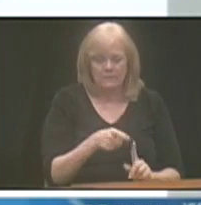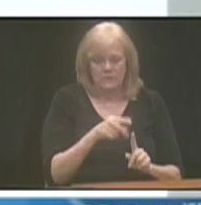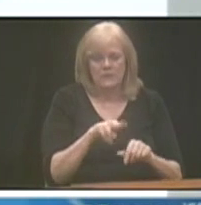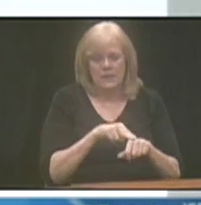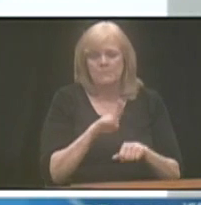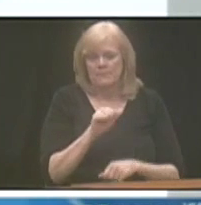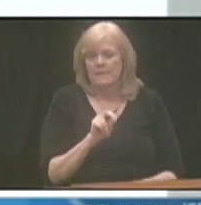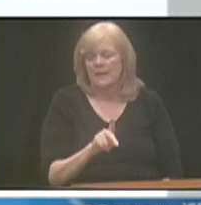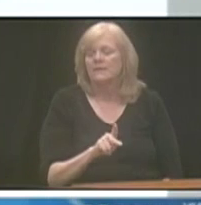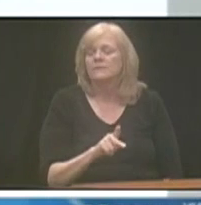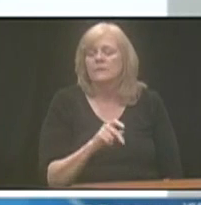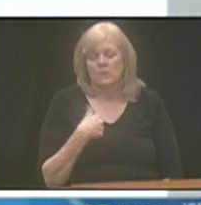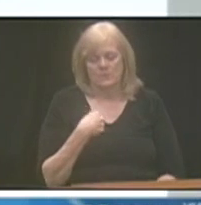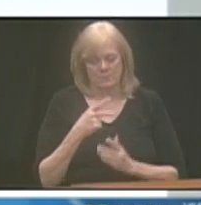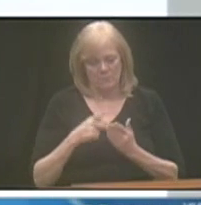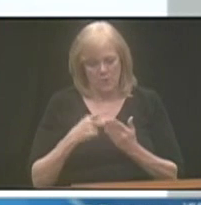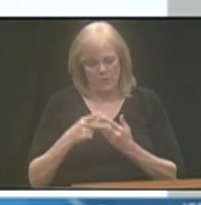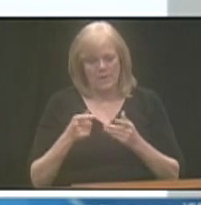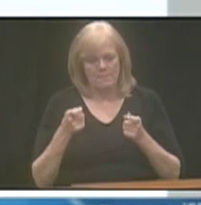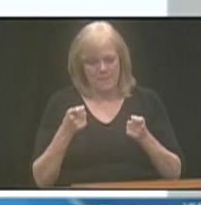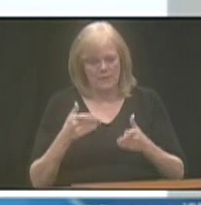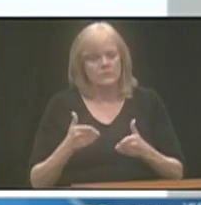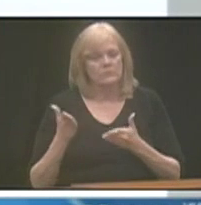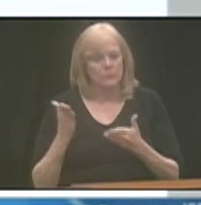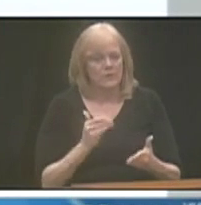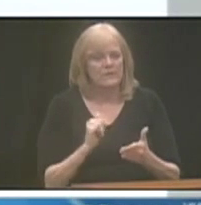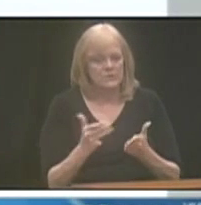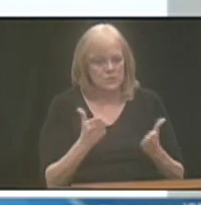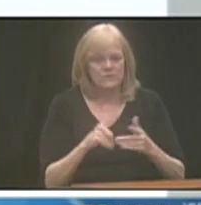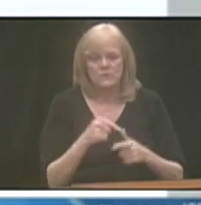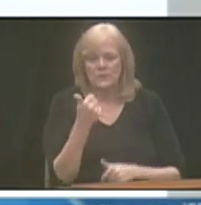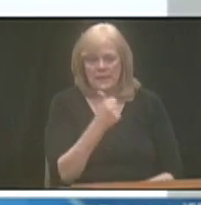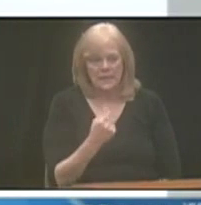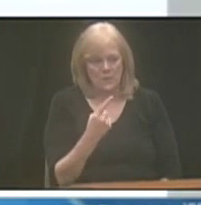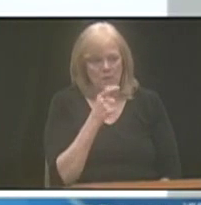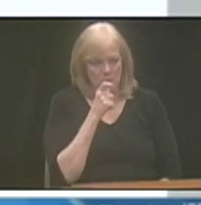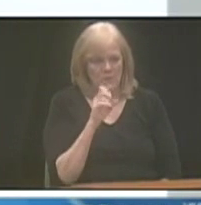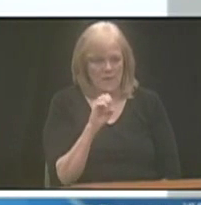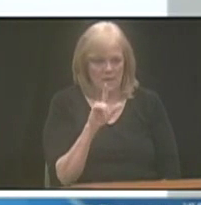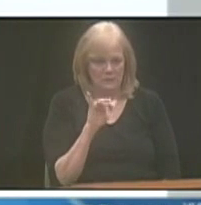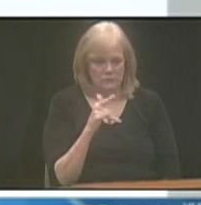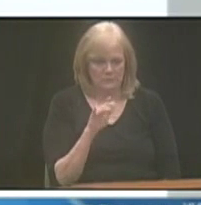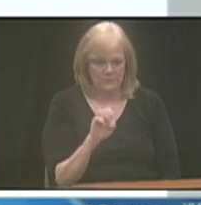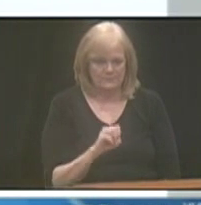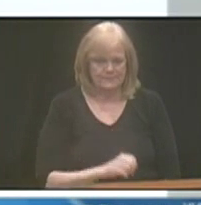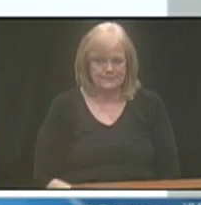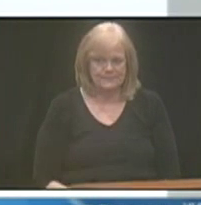So, we're the program manager bringing this service to anyone who is eligible.